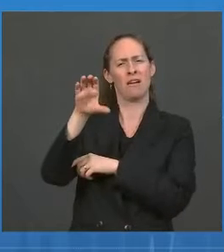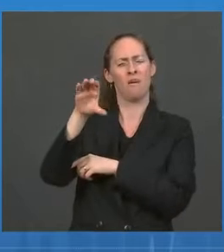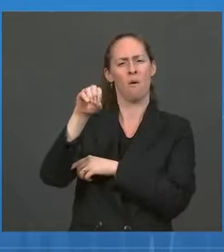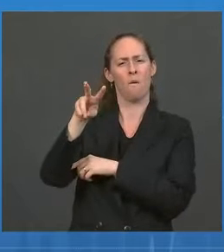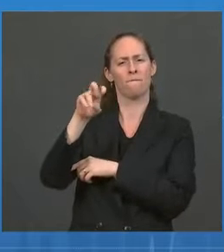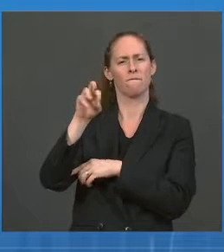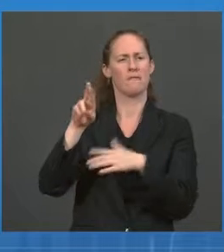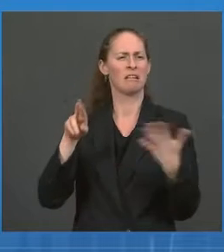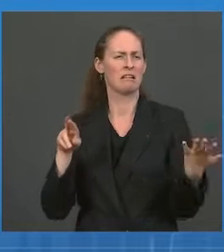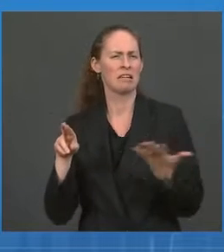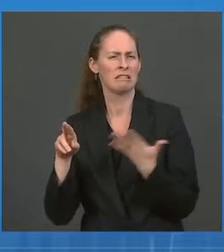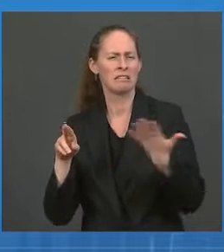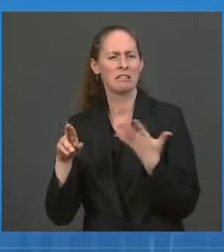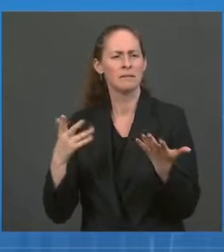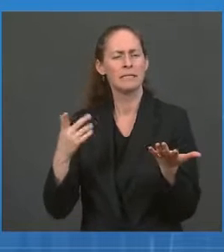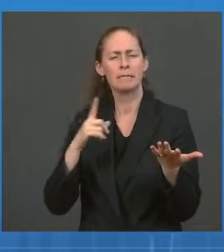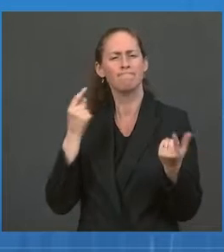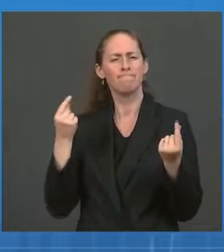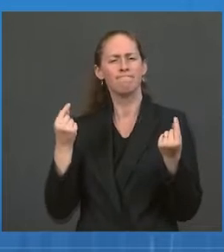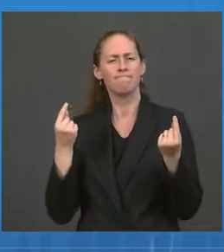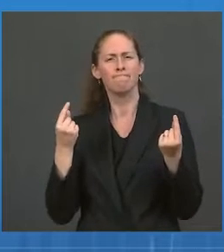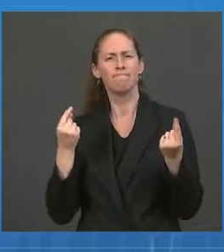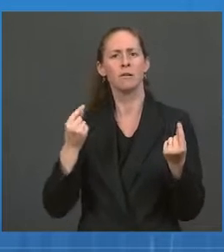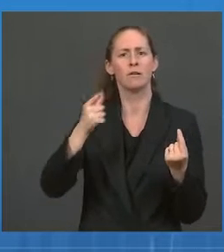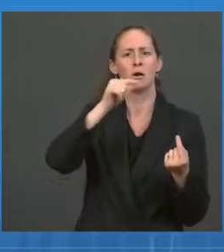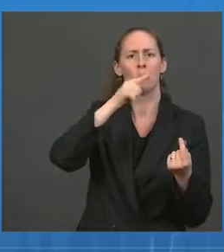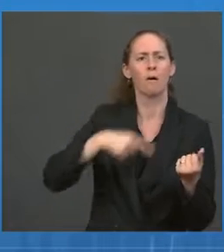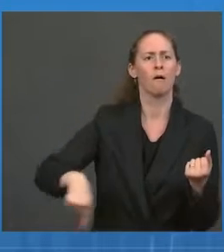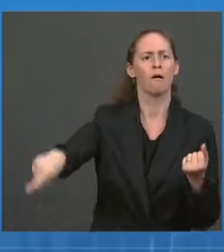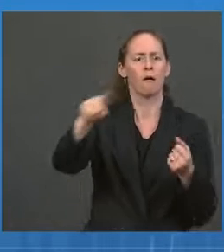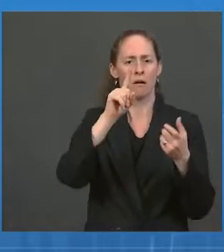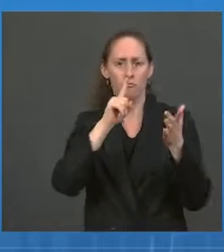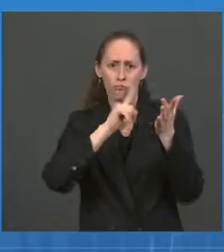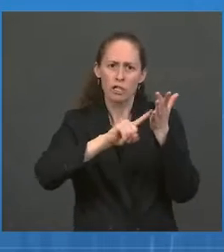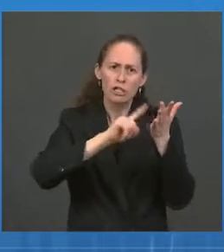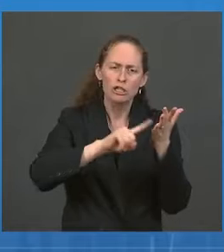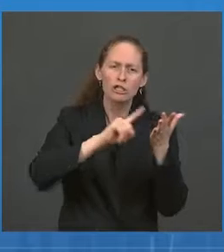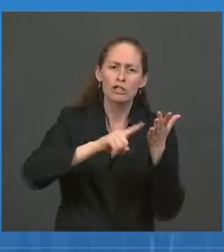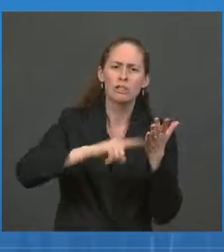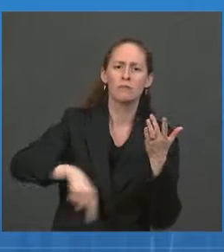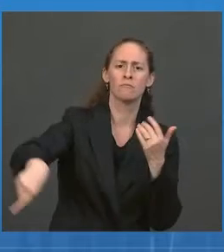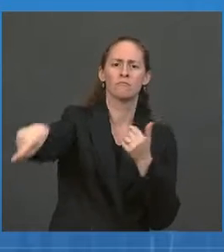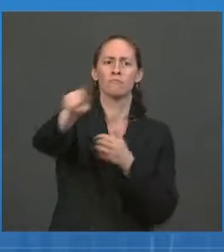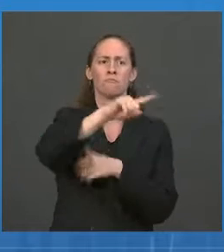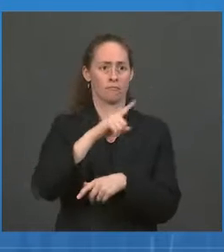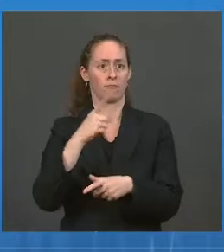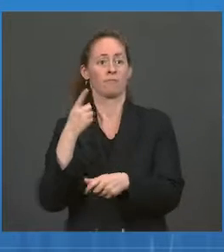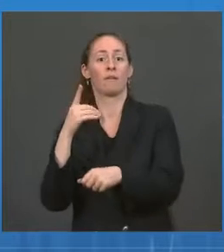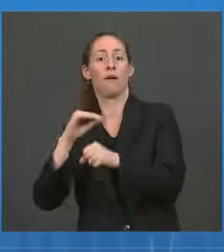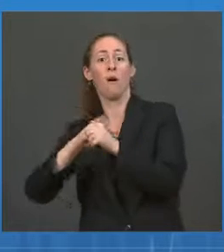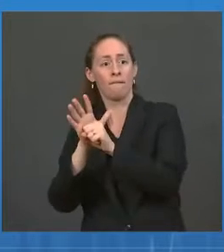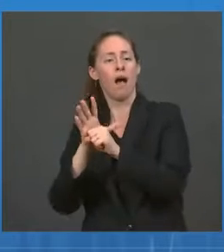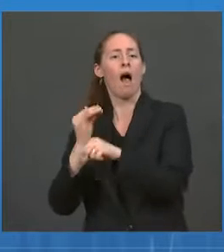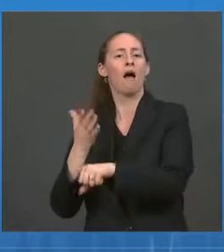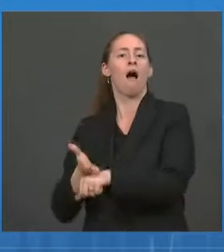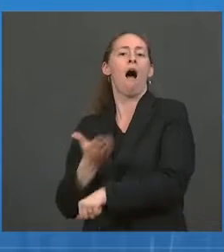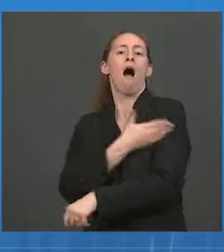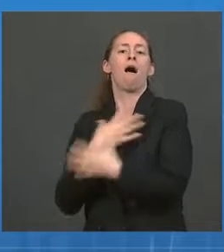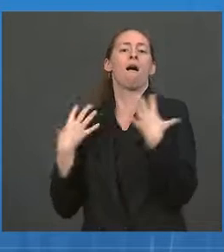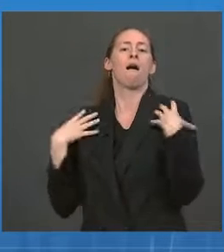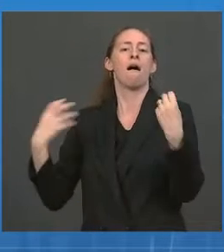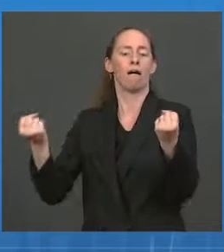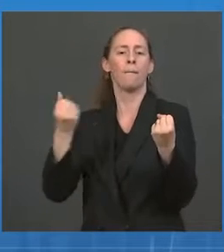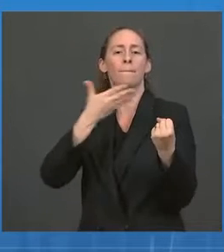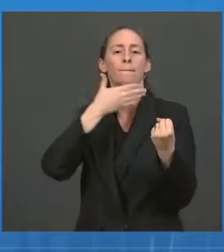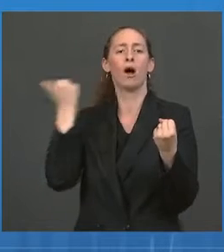for researching COVID to enhance recovery. So what about this Meta Cohort?